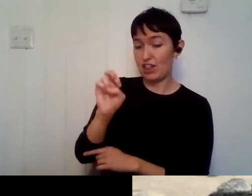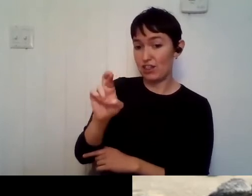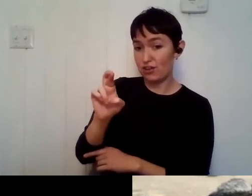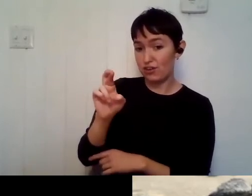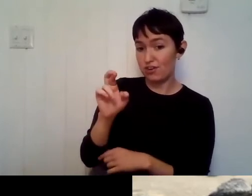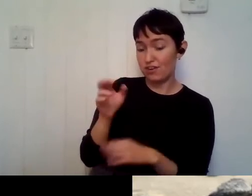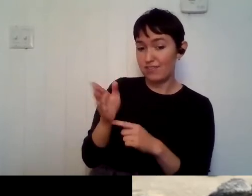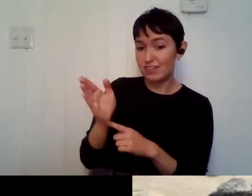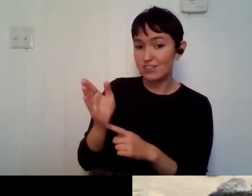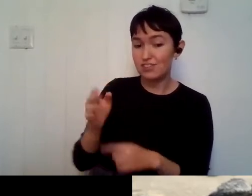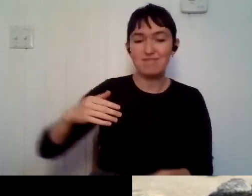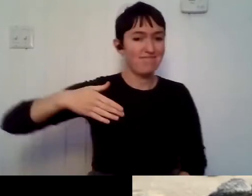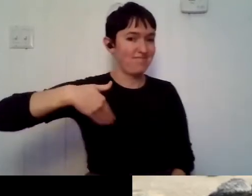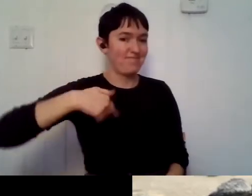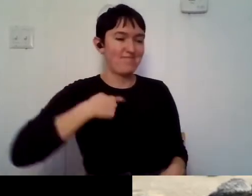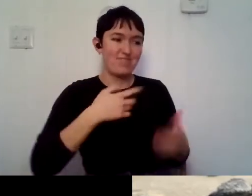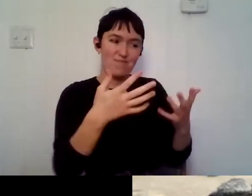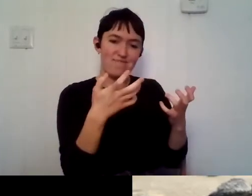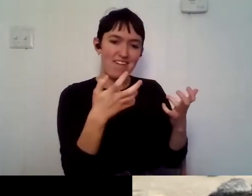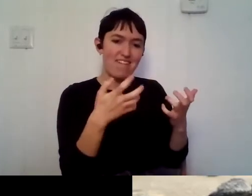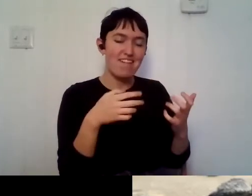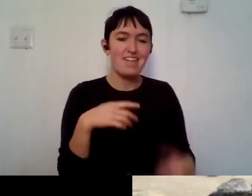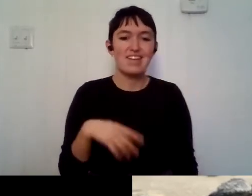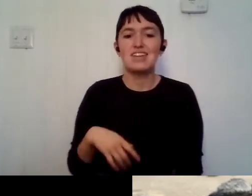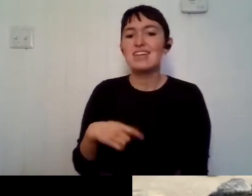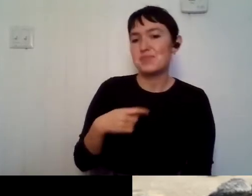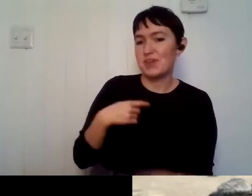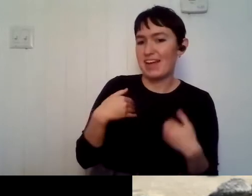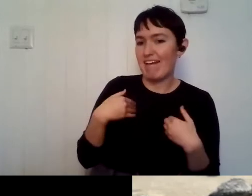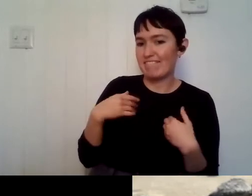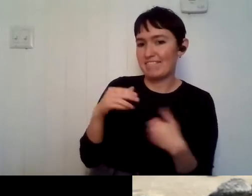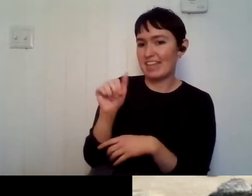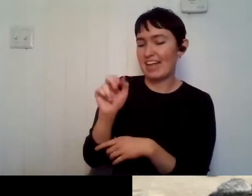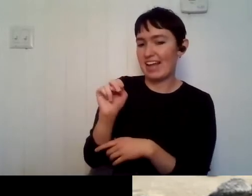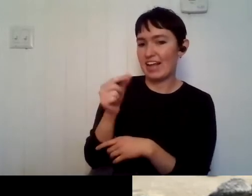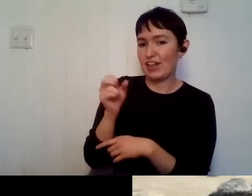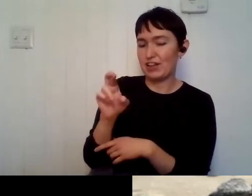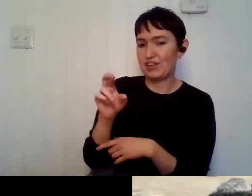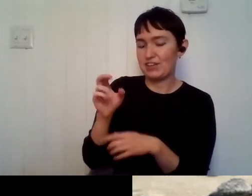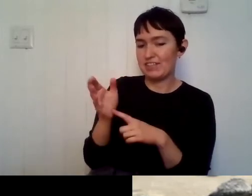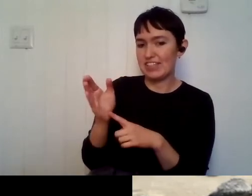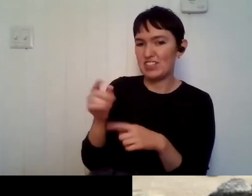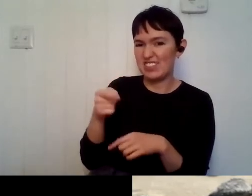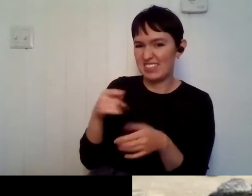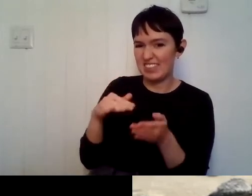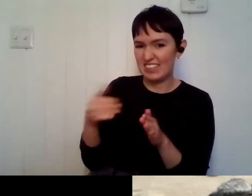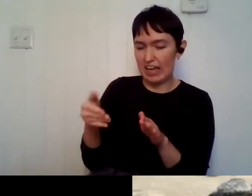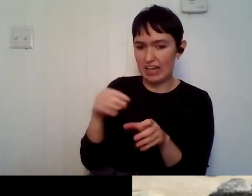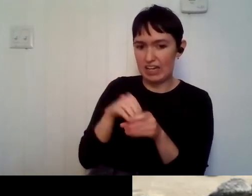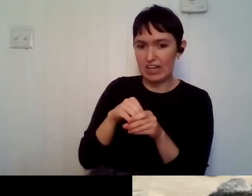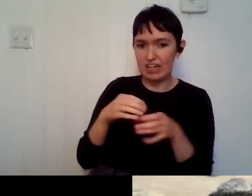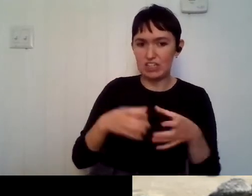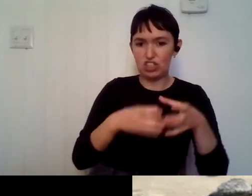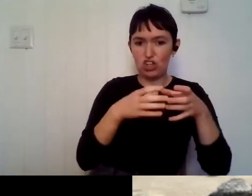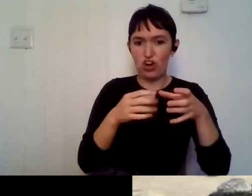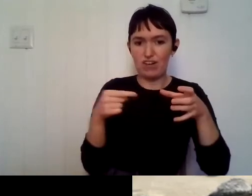want to. I have an angler fish over here, but it's very dead and it's in a jar. Um, so we can check angler fish off digitally for you right